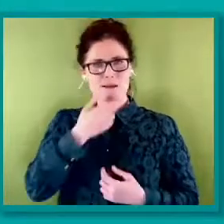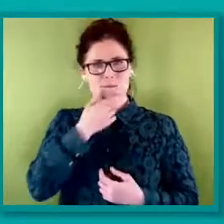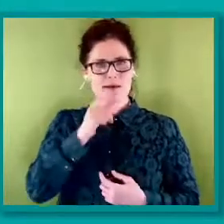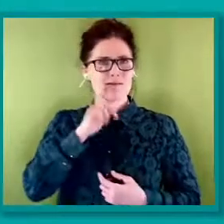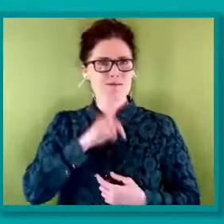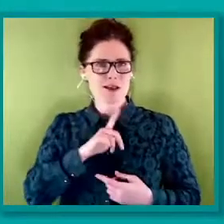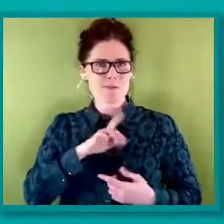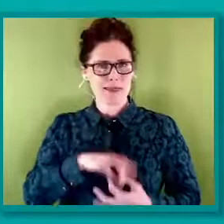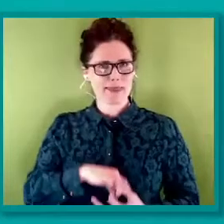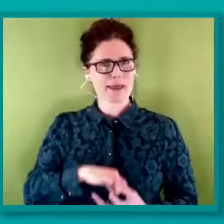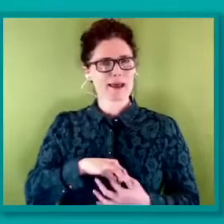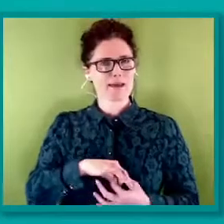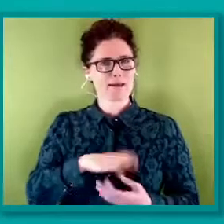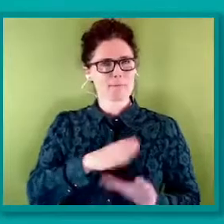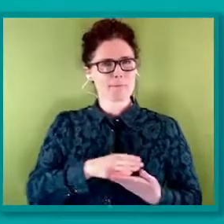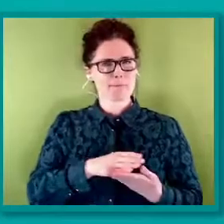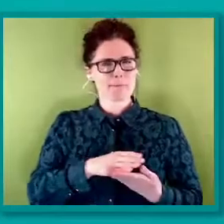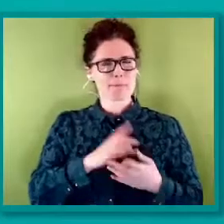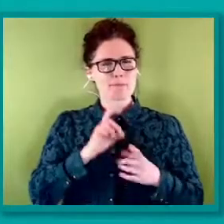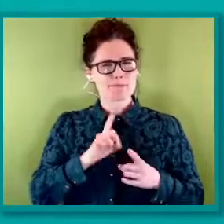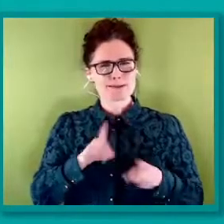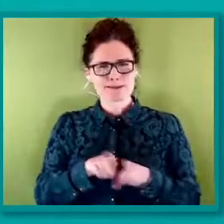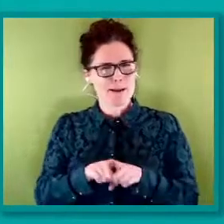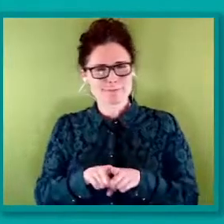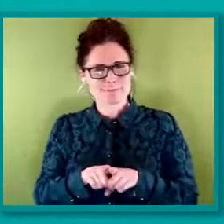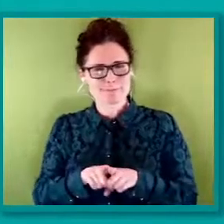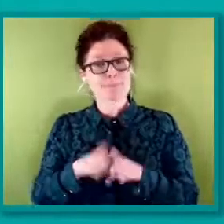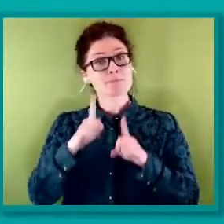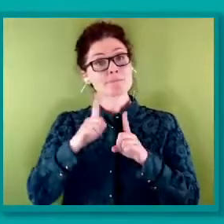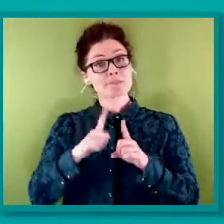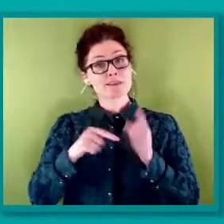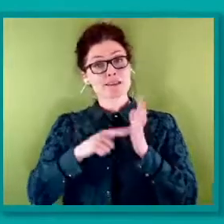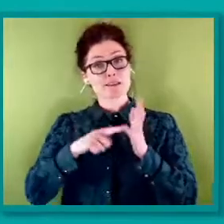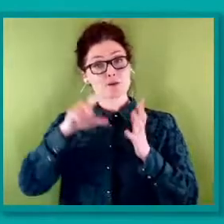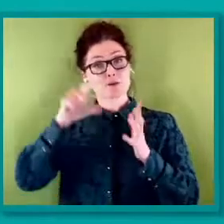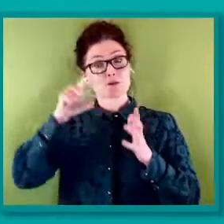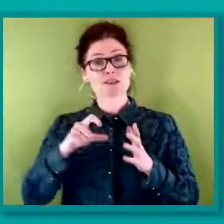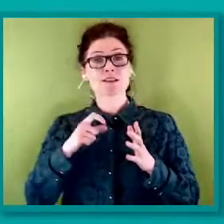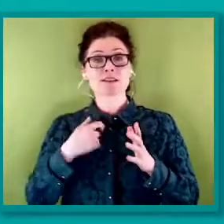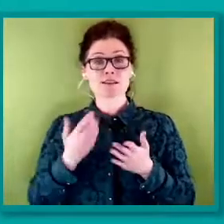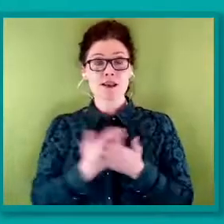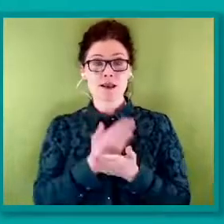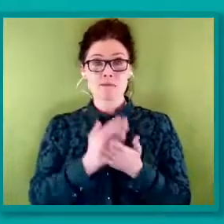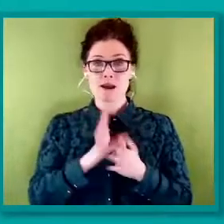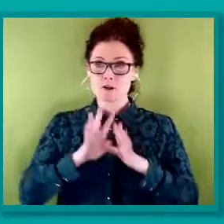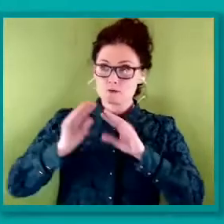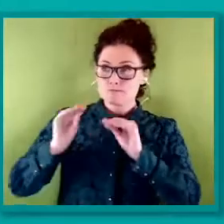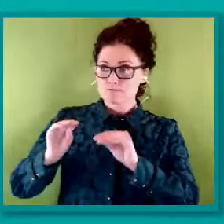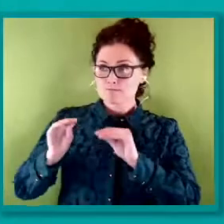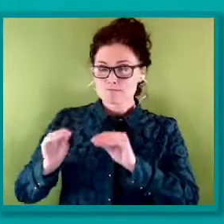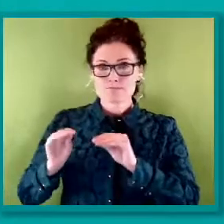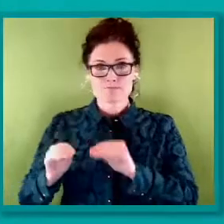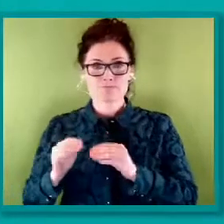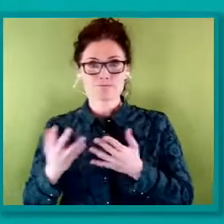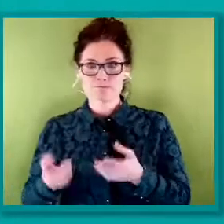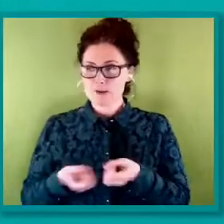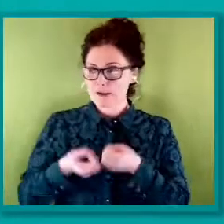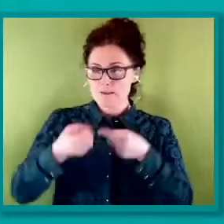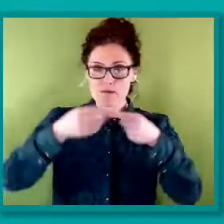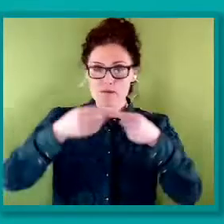set a good standard as the TUC in ensuring people are provided with accurate options when we ask them to describe themselves.